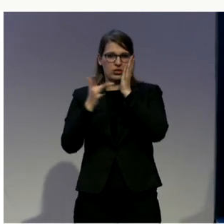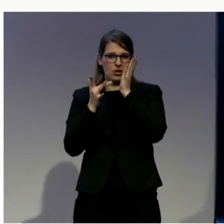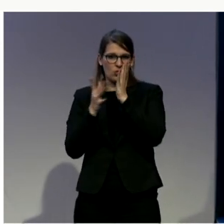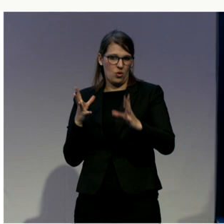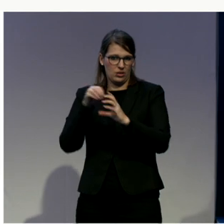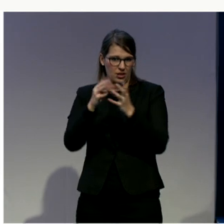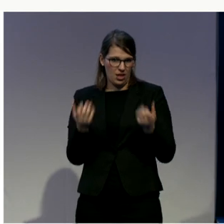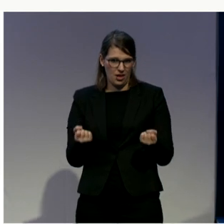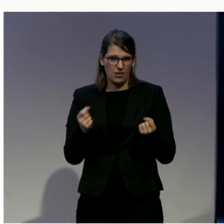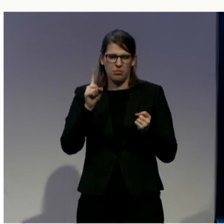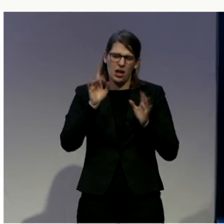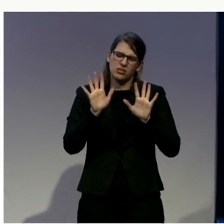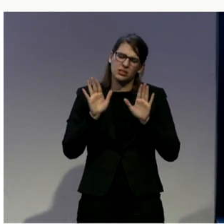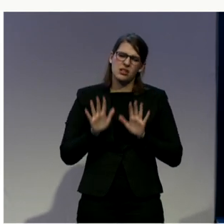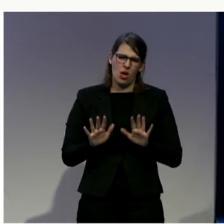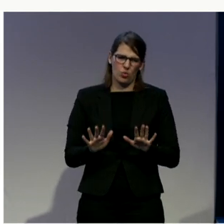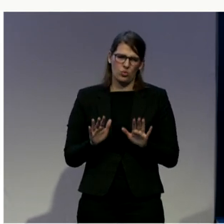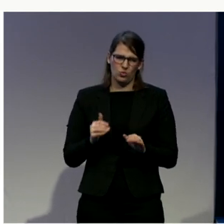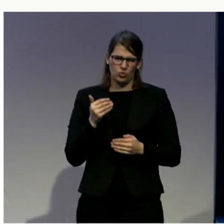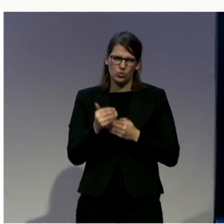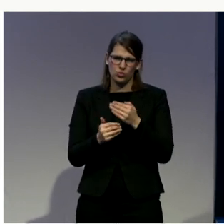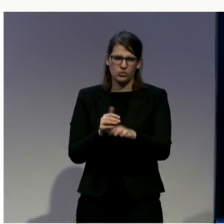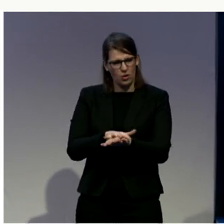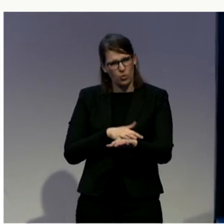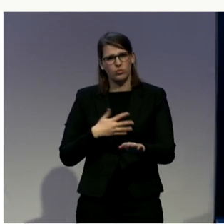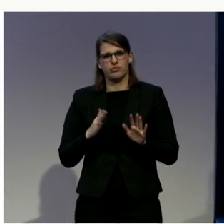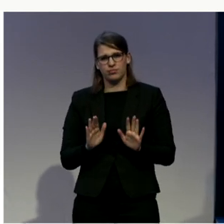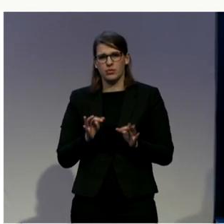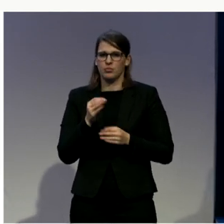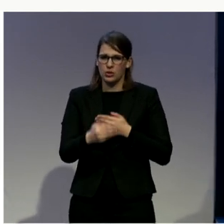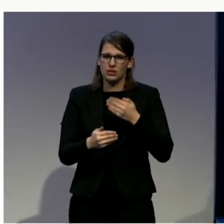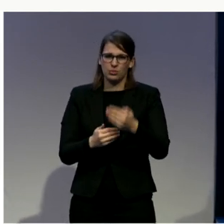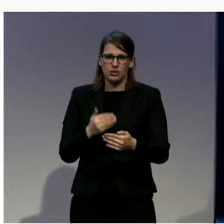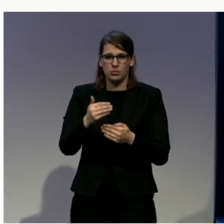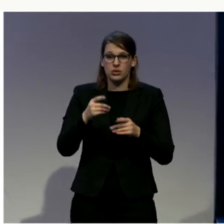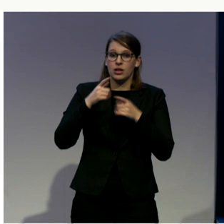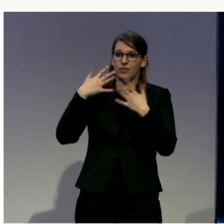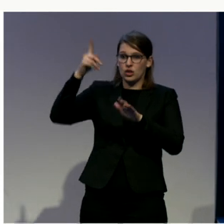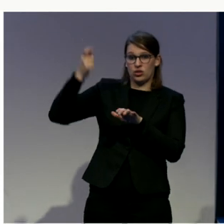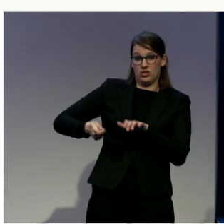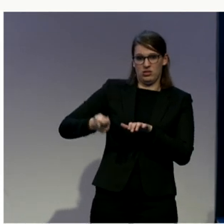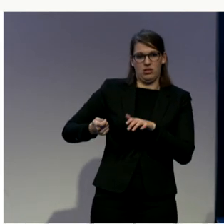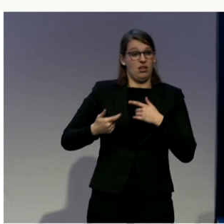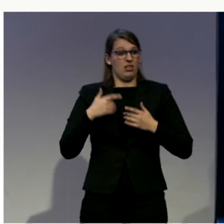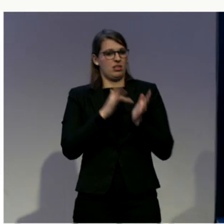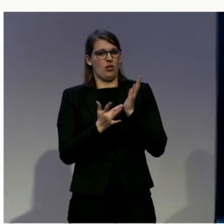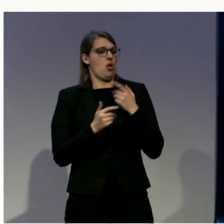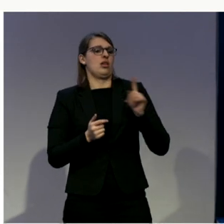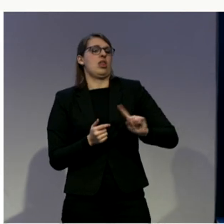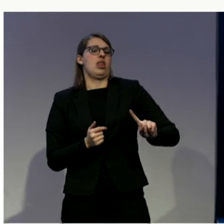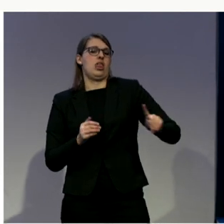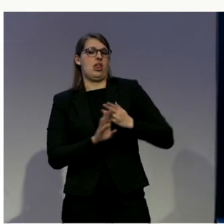for the justice, the legal profession to really embrace technology. And I think that's something that really could benefit